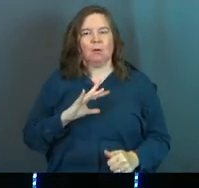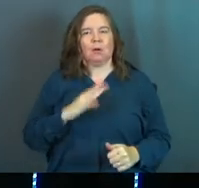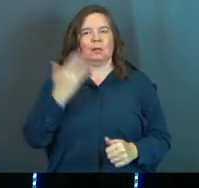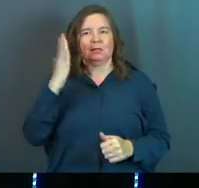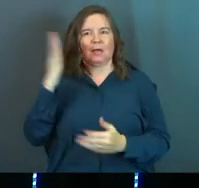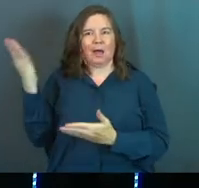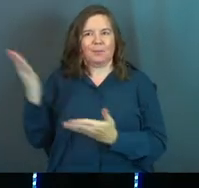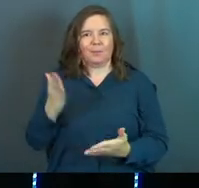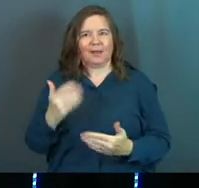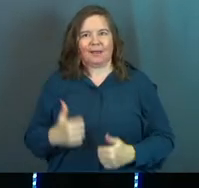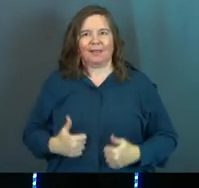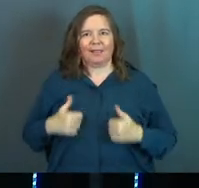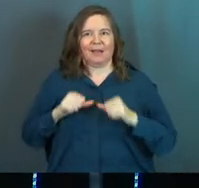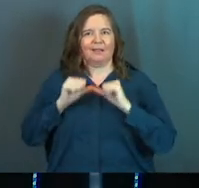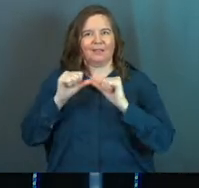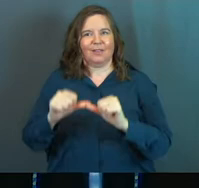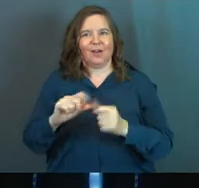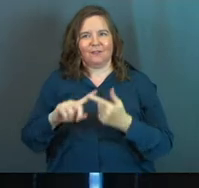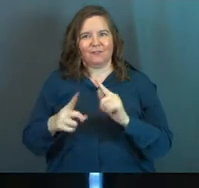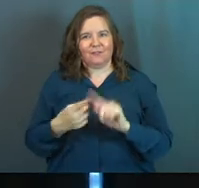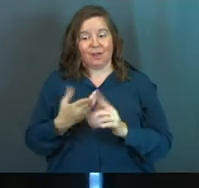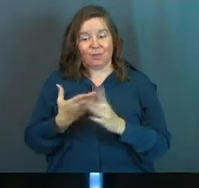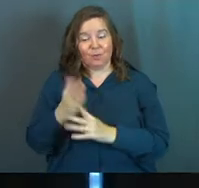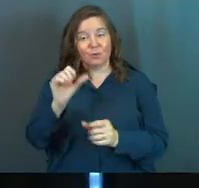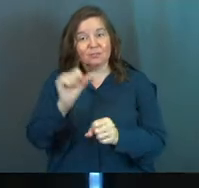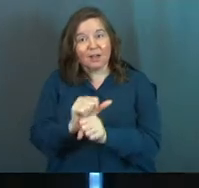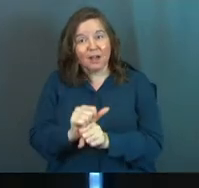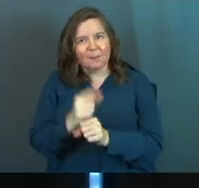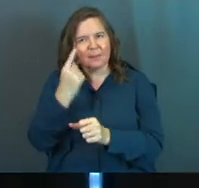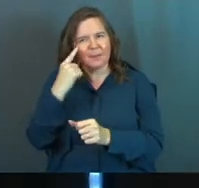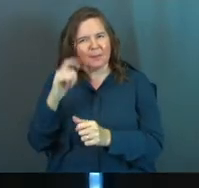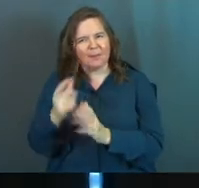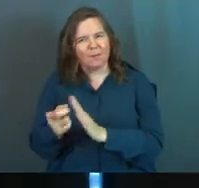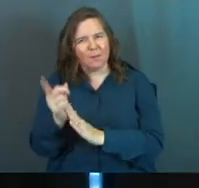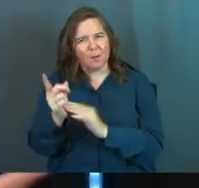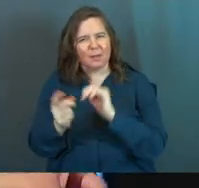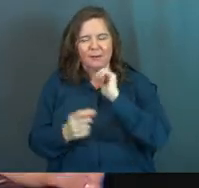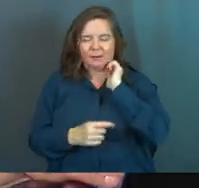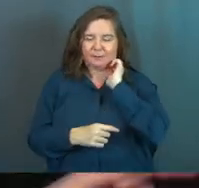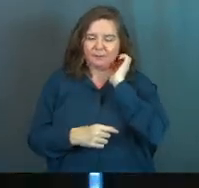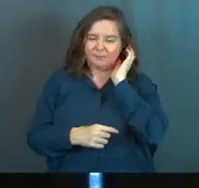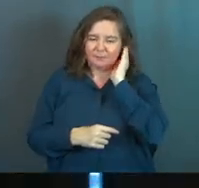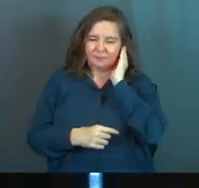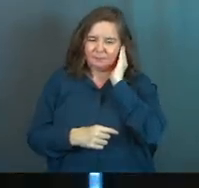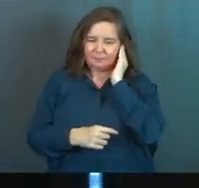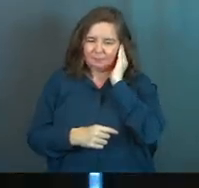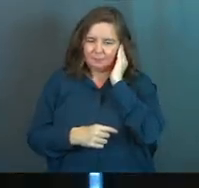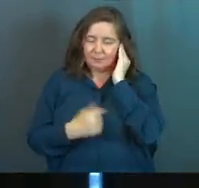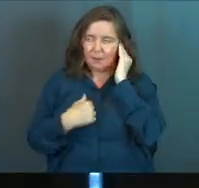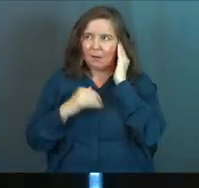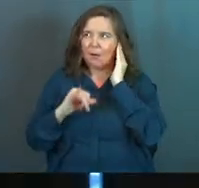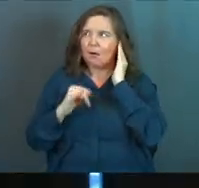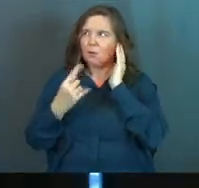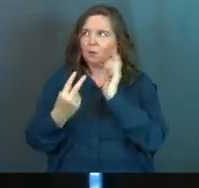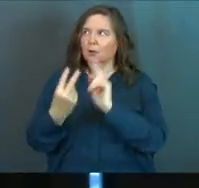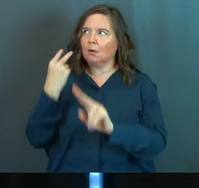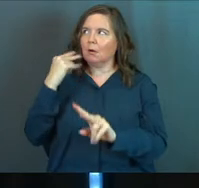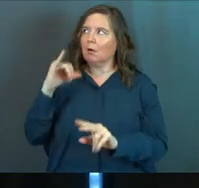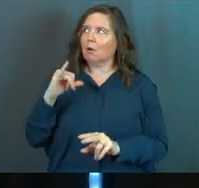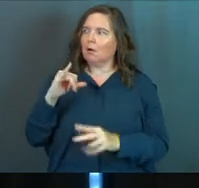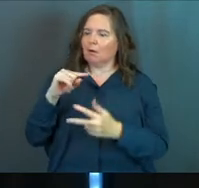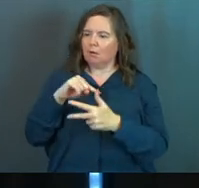God bring lifelong friends God brought to you through your job? Just think about it for a moment. And all of a sudden, you can start to be thankful. Oh, God,